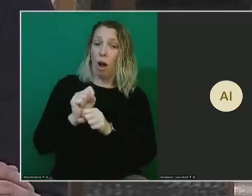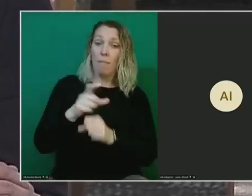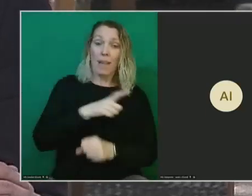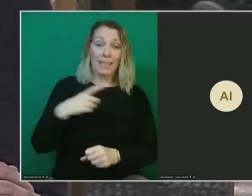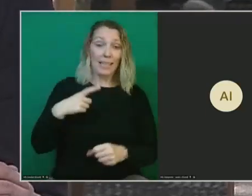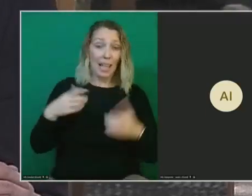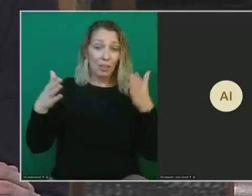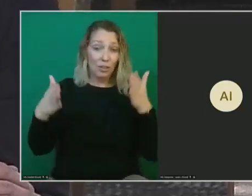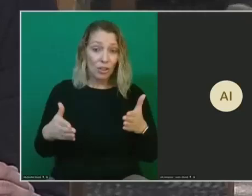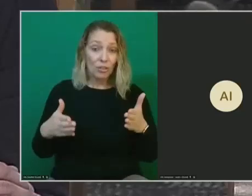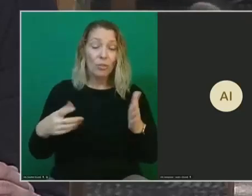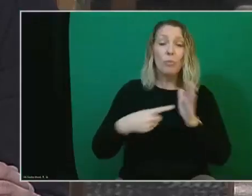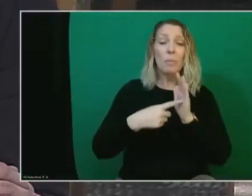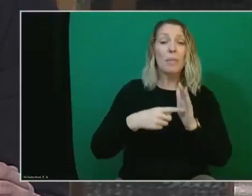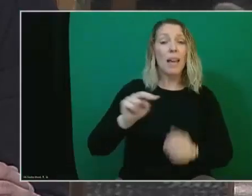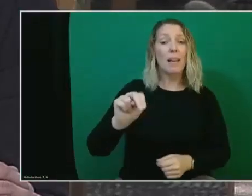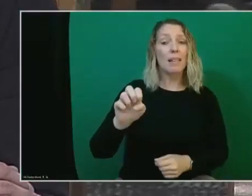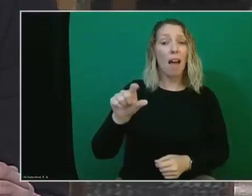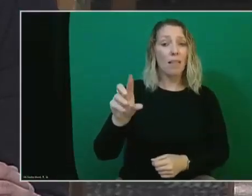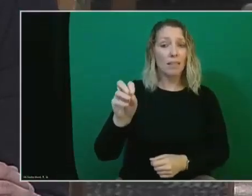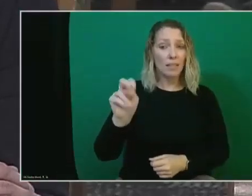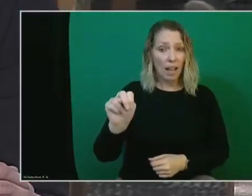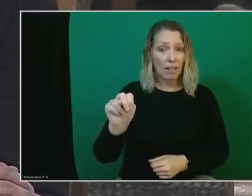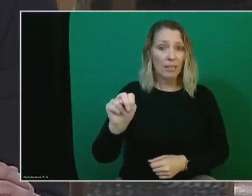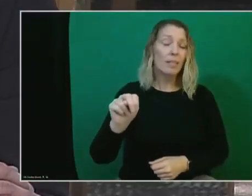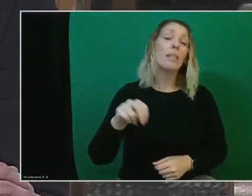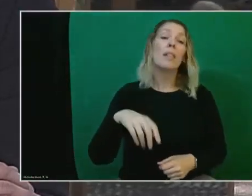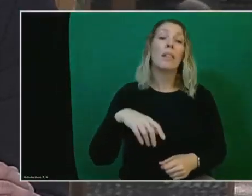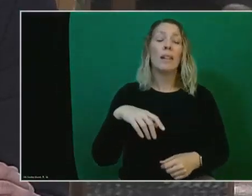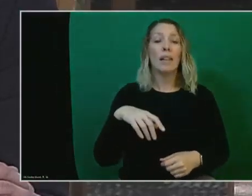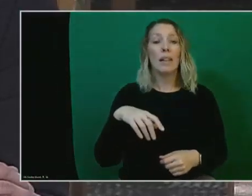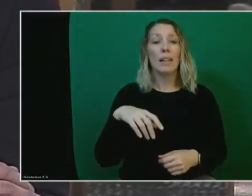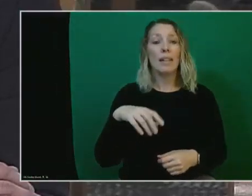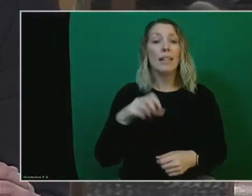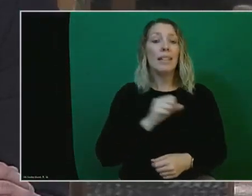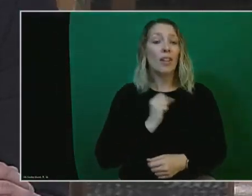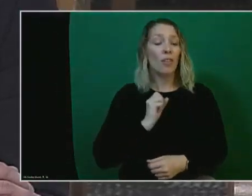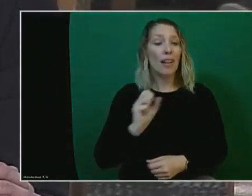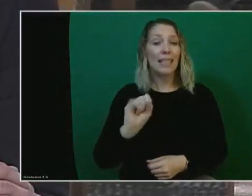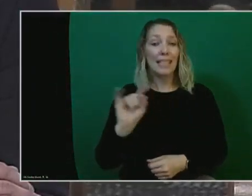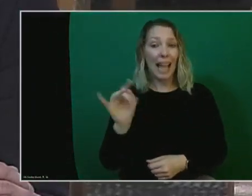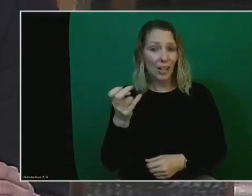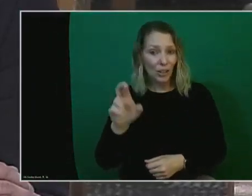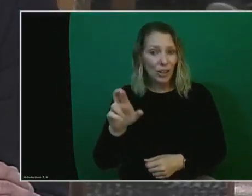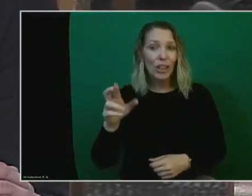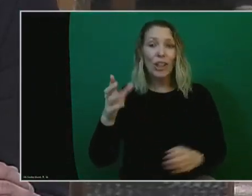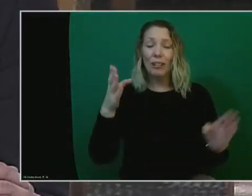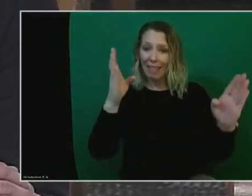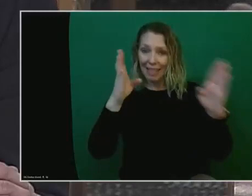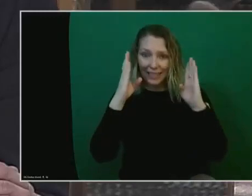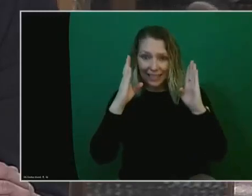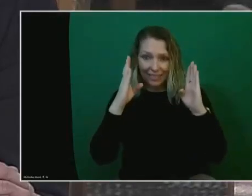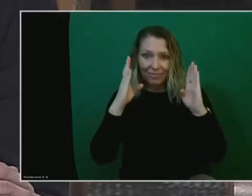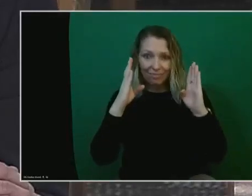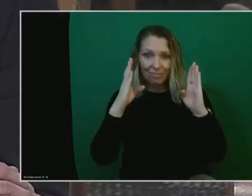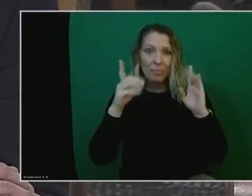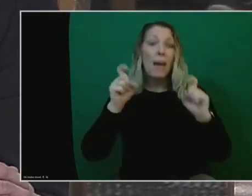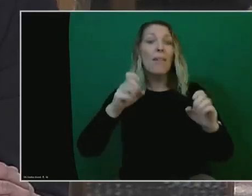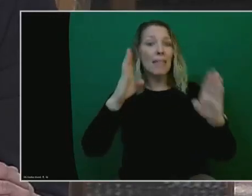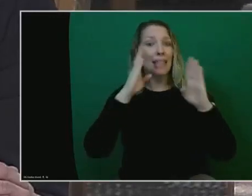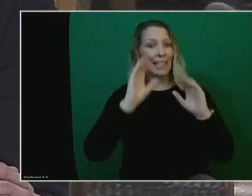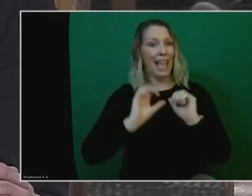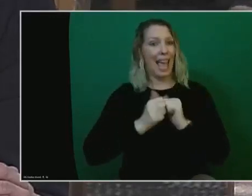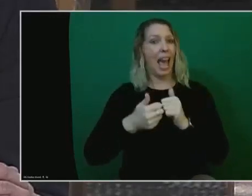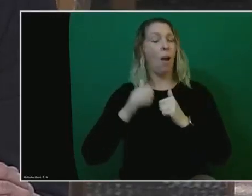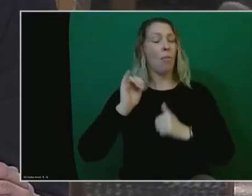Representative Nelson, Representative Valderrama, Senators Lieber and Senator Steiner was to listen. We had to listen to how the reproductive health care